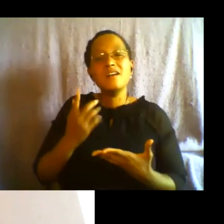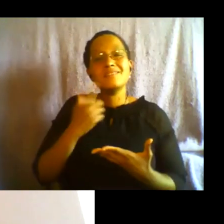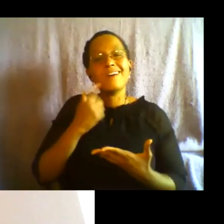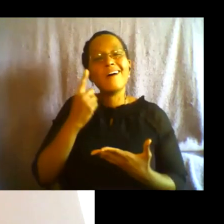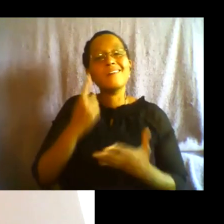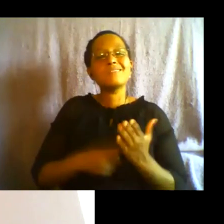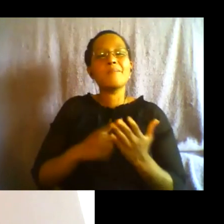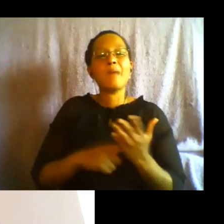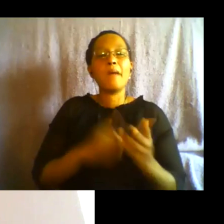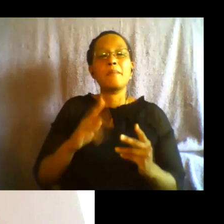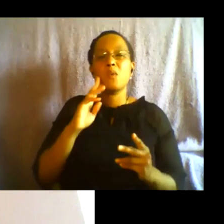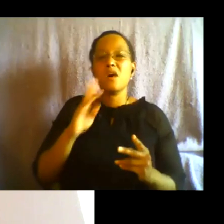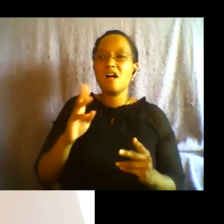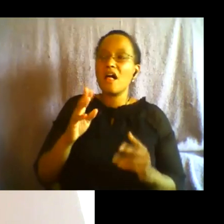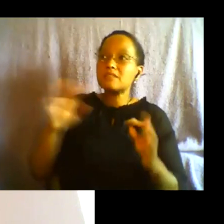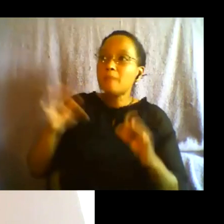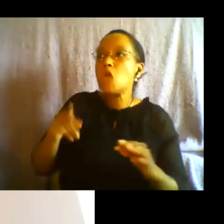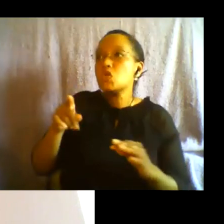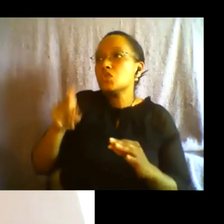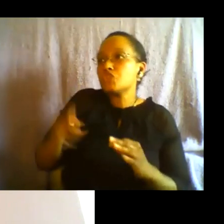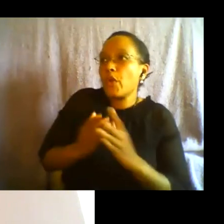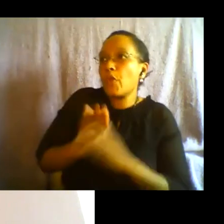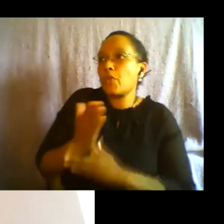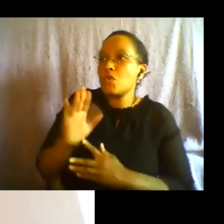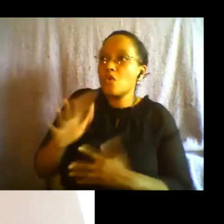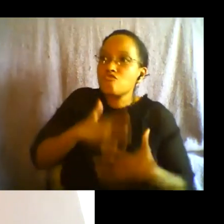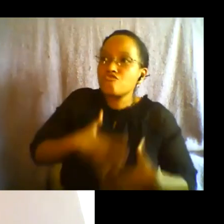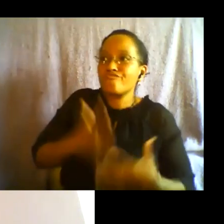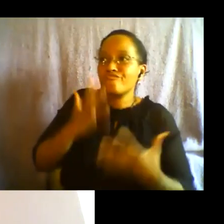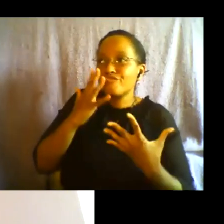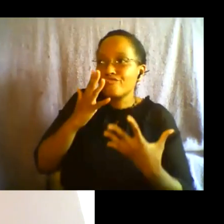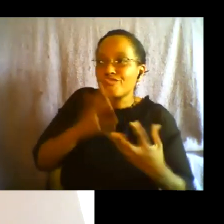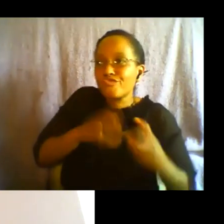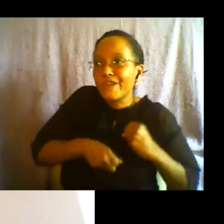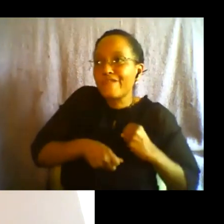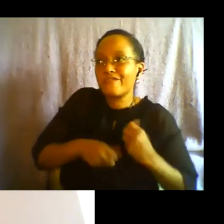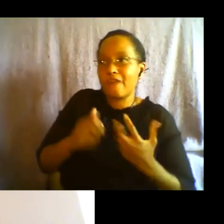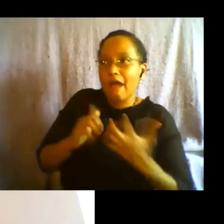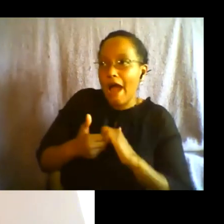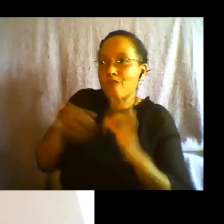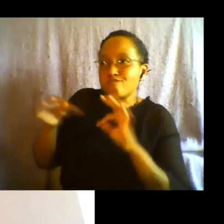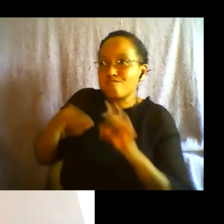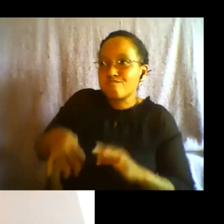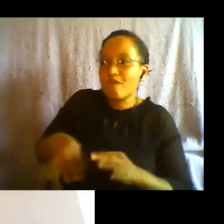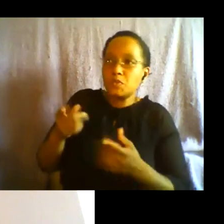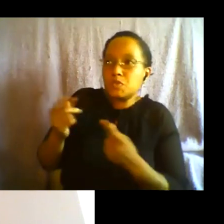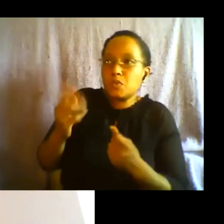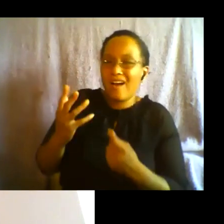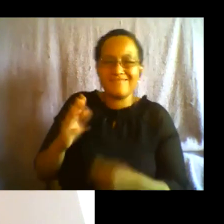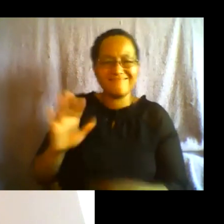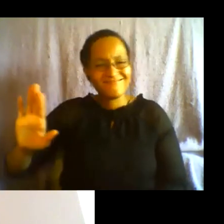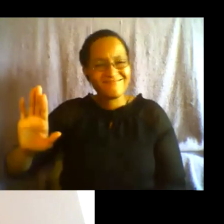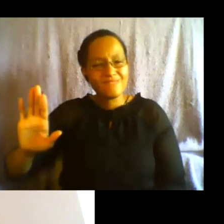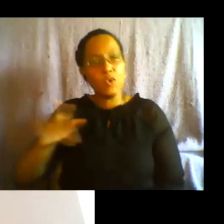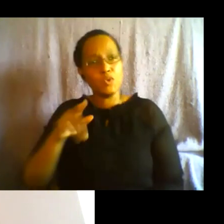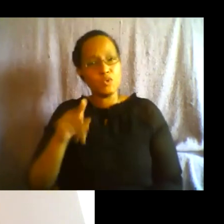you should move through that and what that should look like and i think you have to give yourself permission to figure out what that needs to look like for yourself